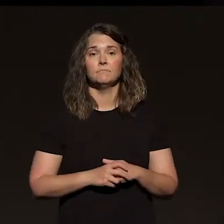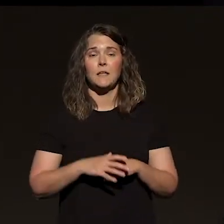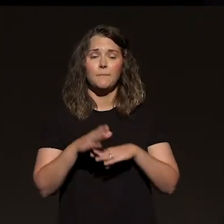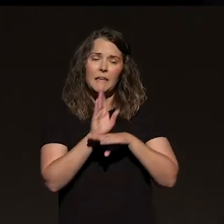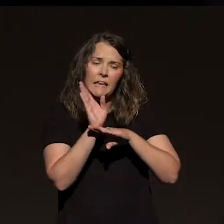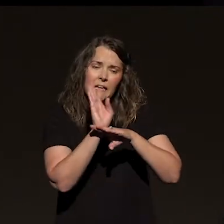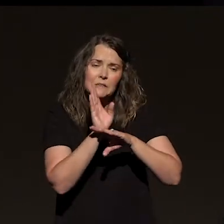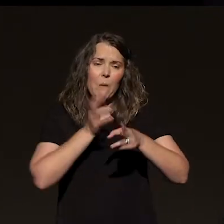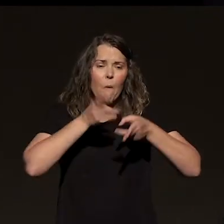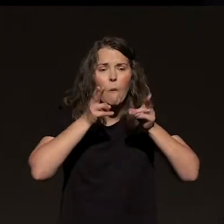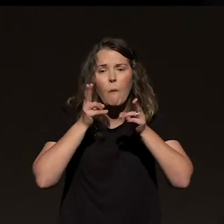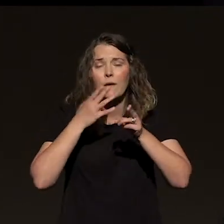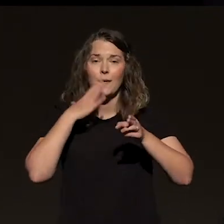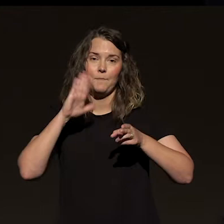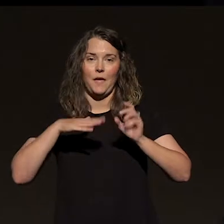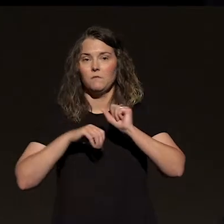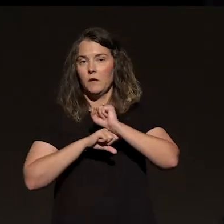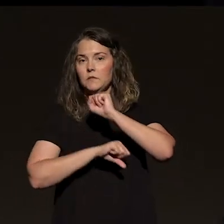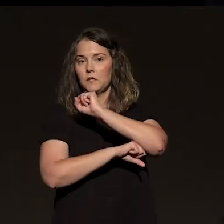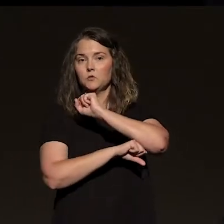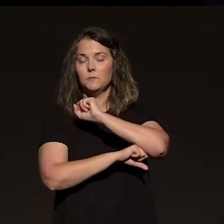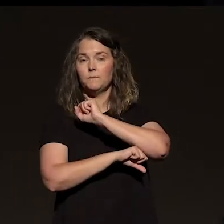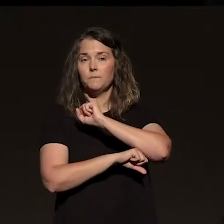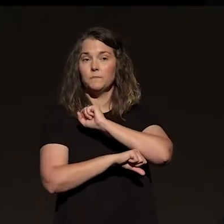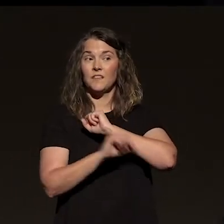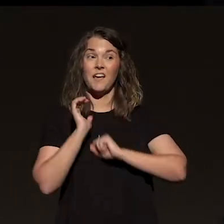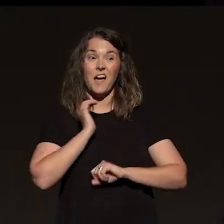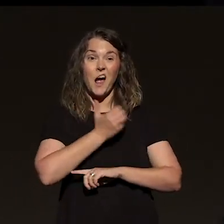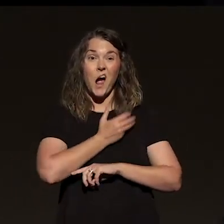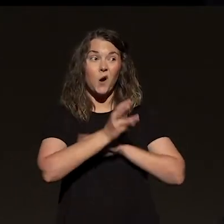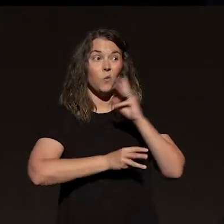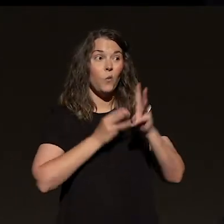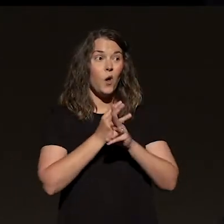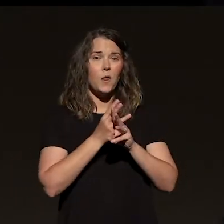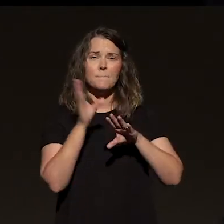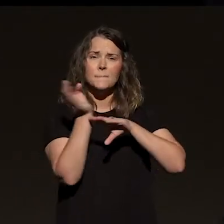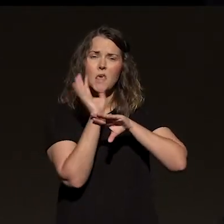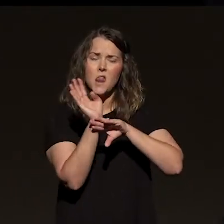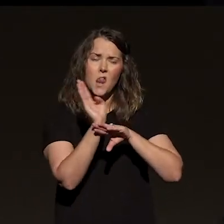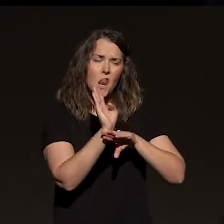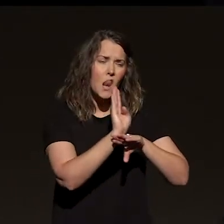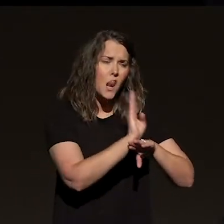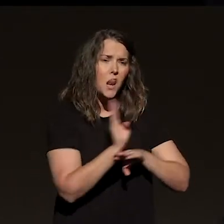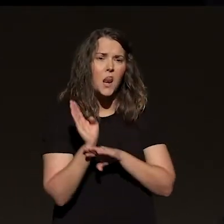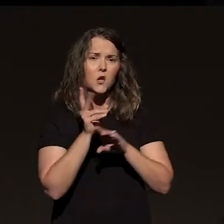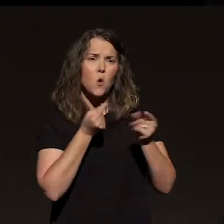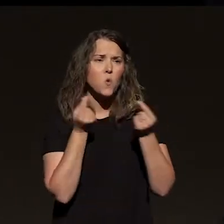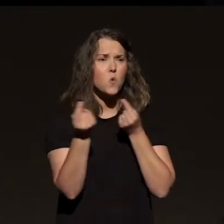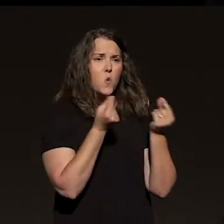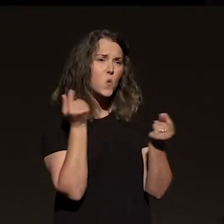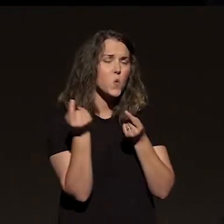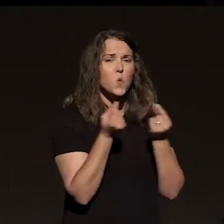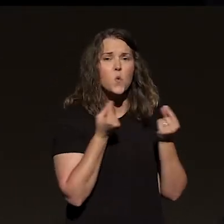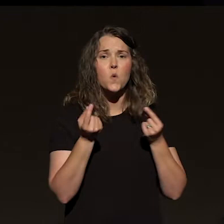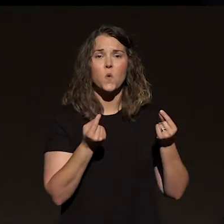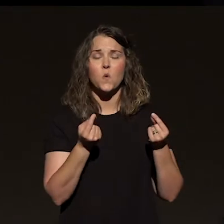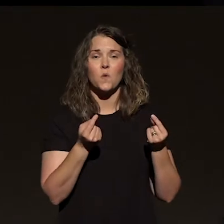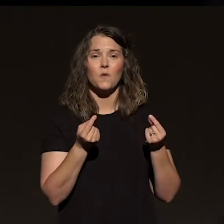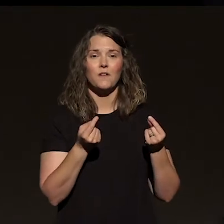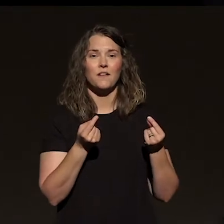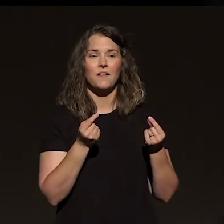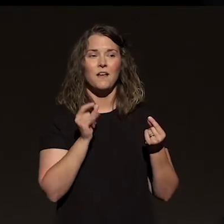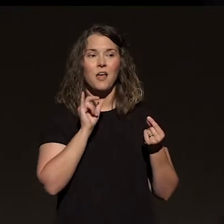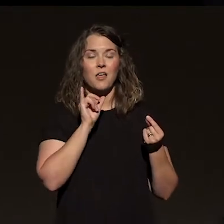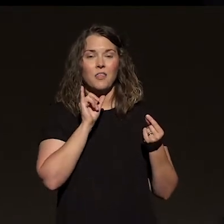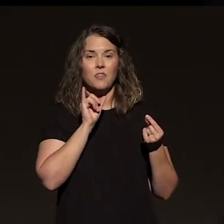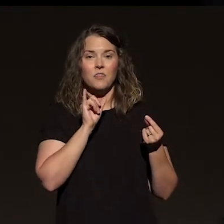Busyness and hurry is a bad foundation. We live in a go, go, go world, but here's the deal. Here's what we're finding. That go, go, go, busy hurry was only keeping